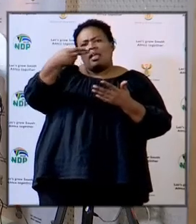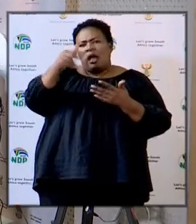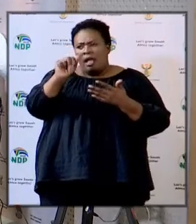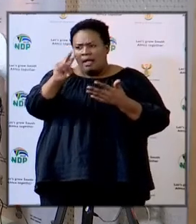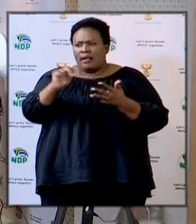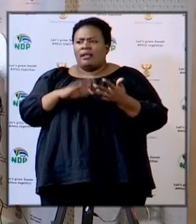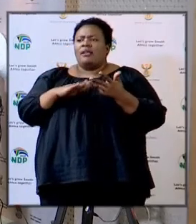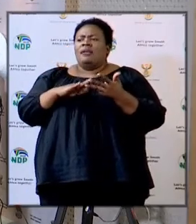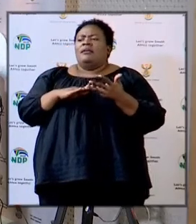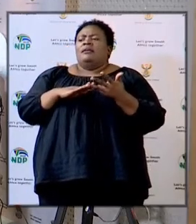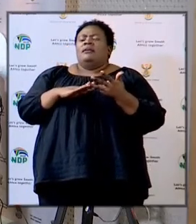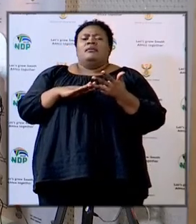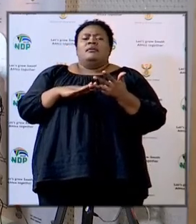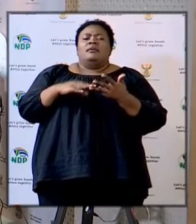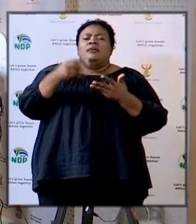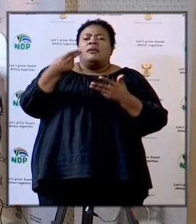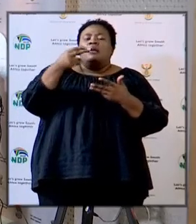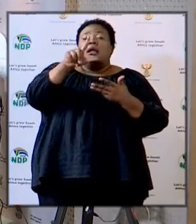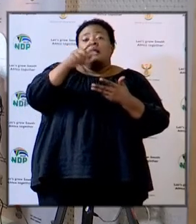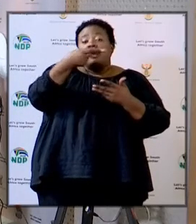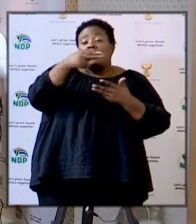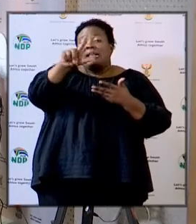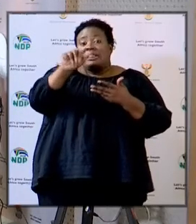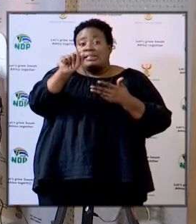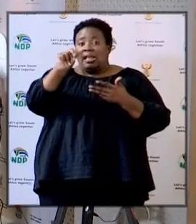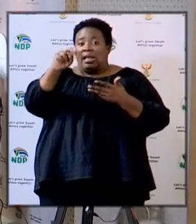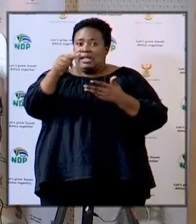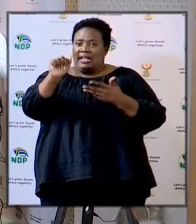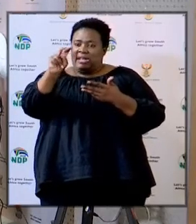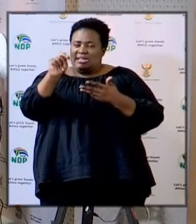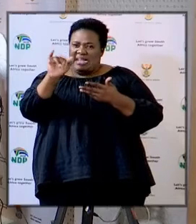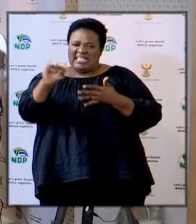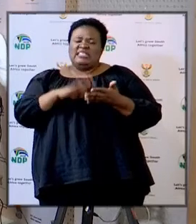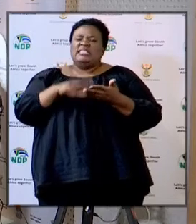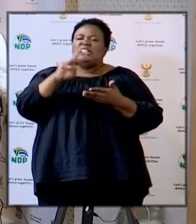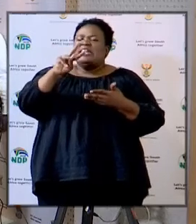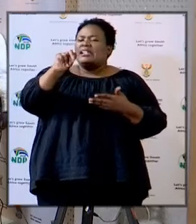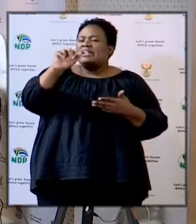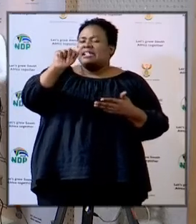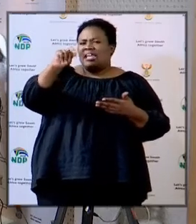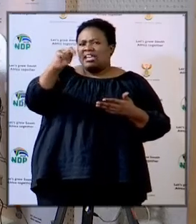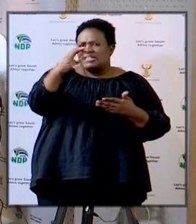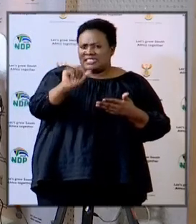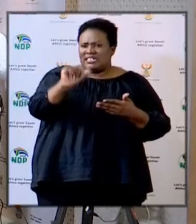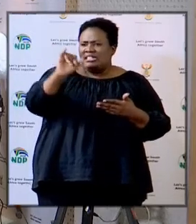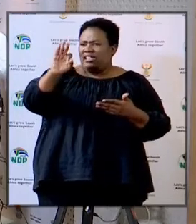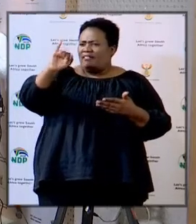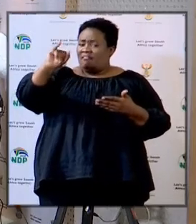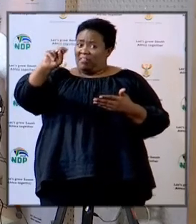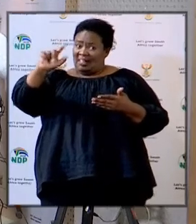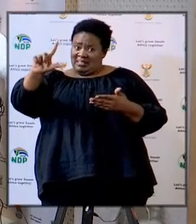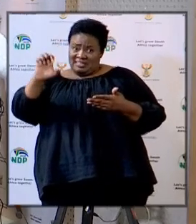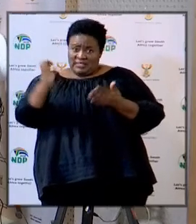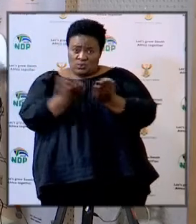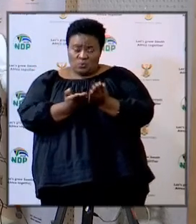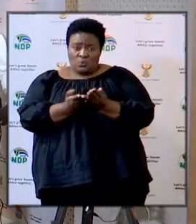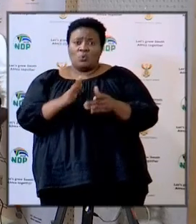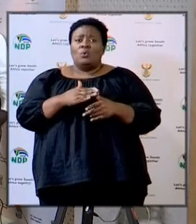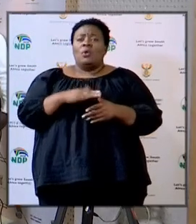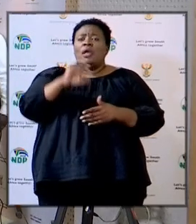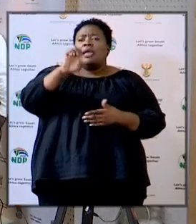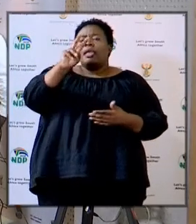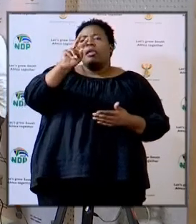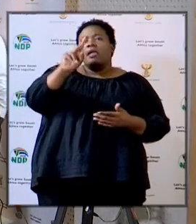School Zanganani Primary School Oldsmandal Primary School Nancy Field Primary School Jet Indeu Secondary School